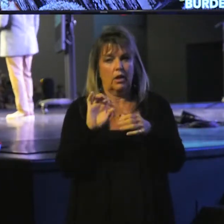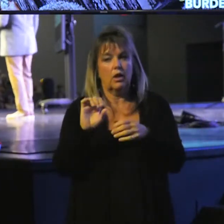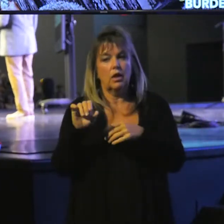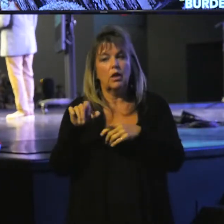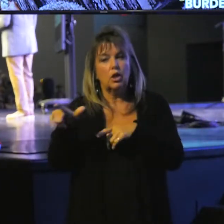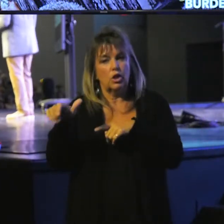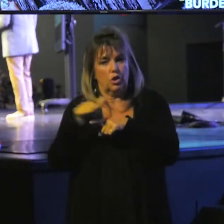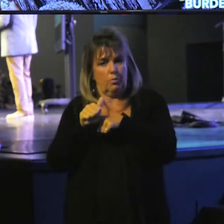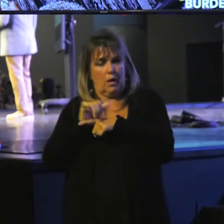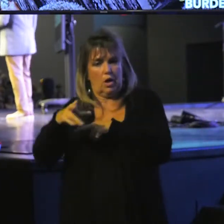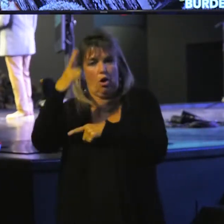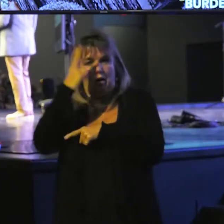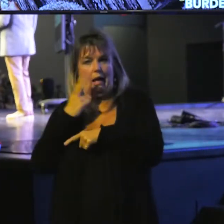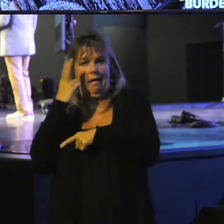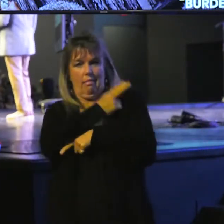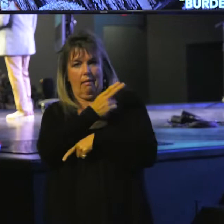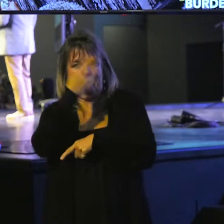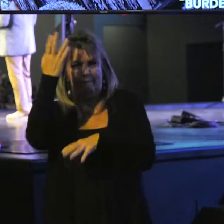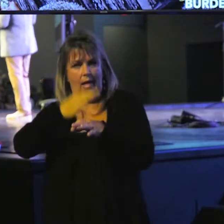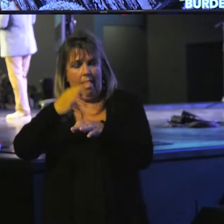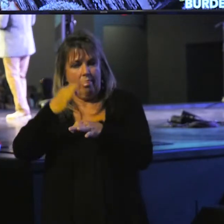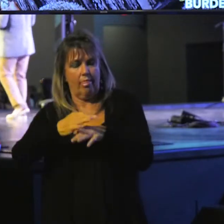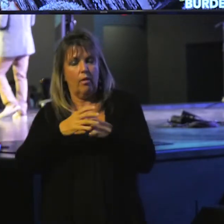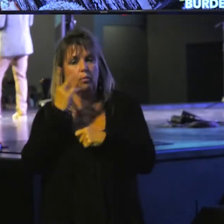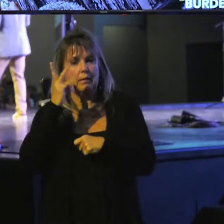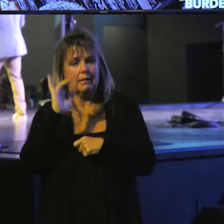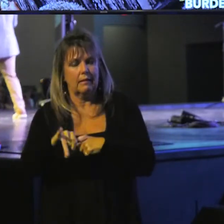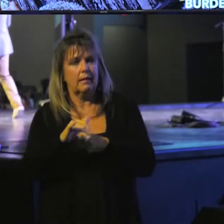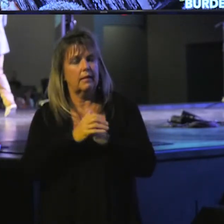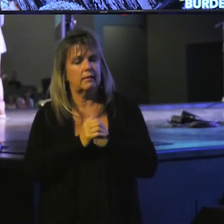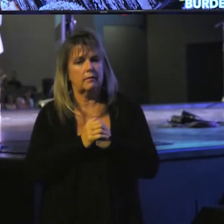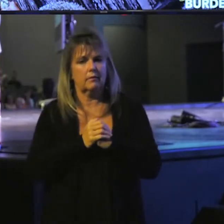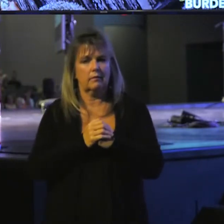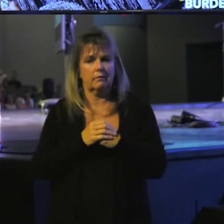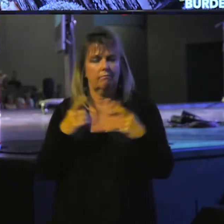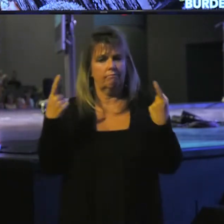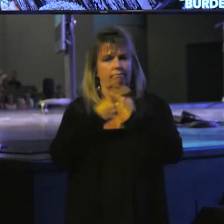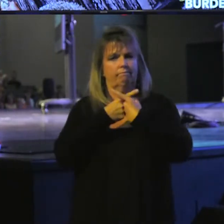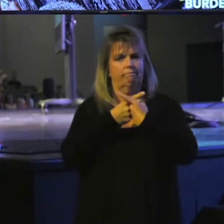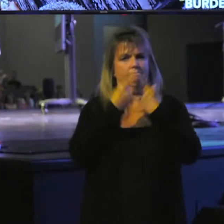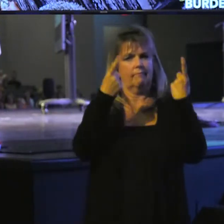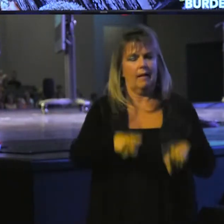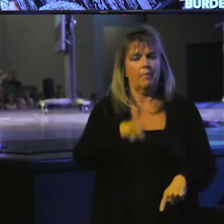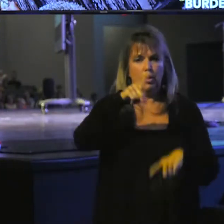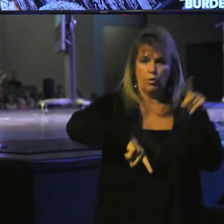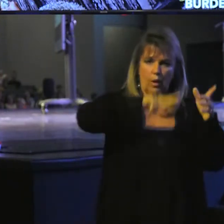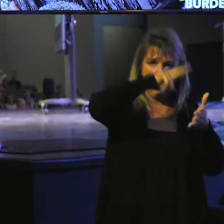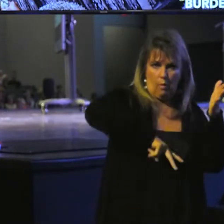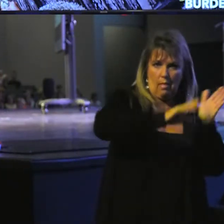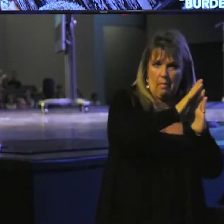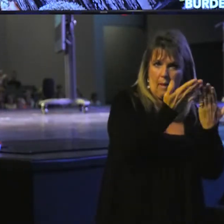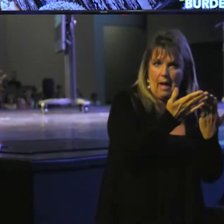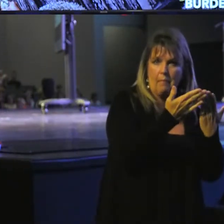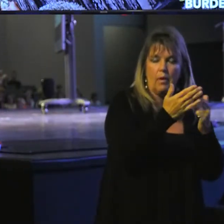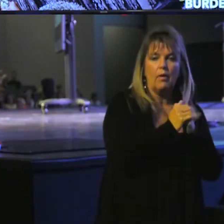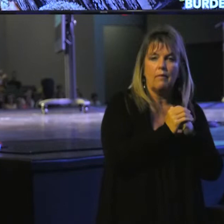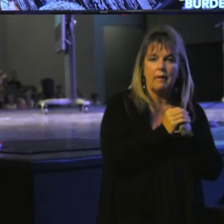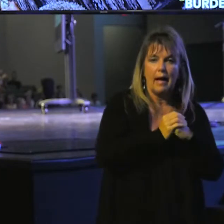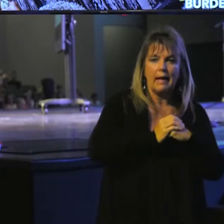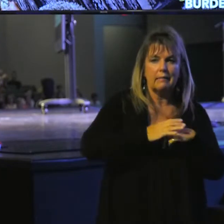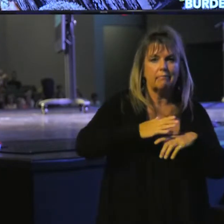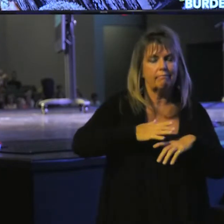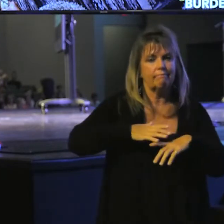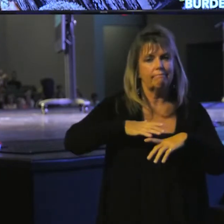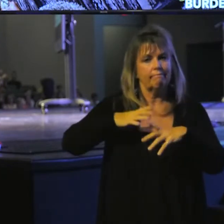practices her Catholic faith. And we see this clash happening because you can't read the Bible and ever defend the